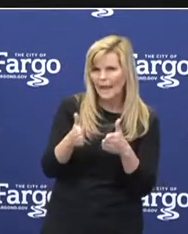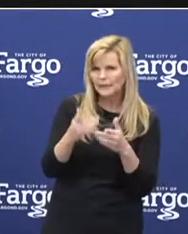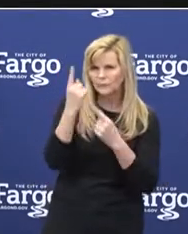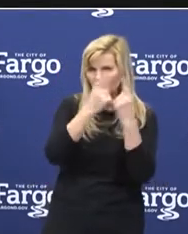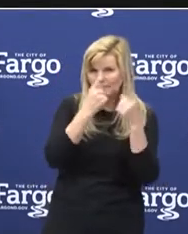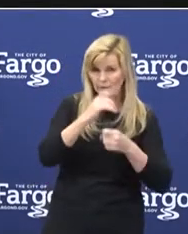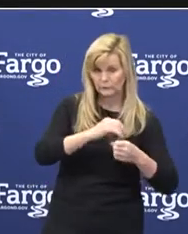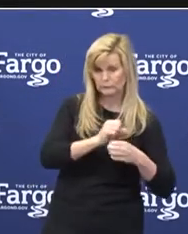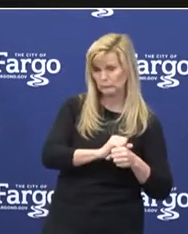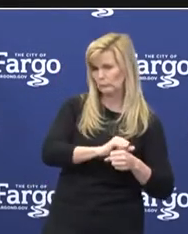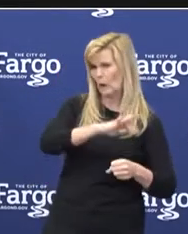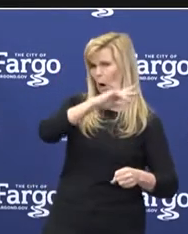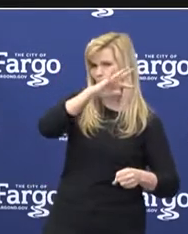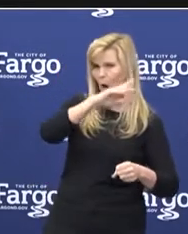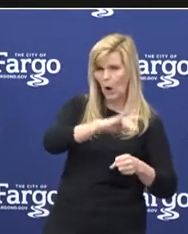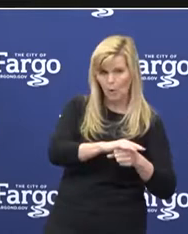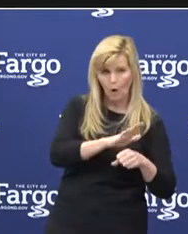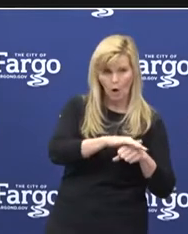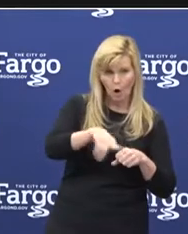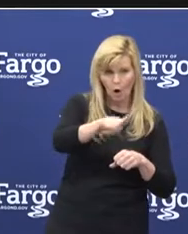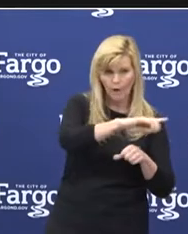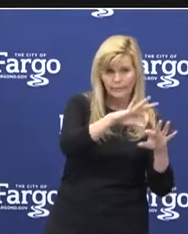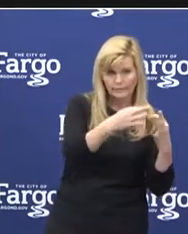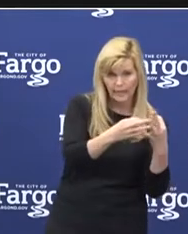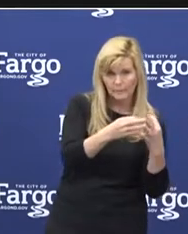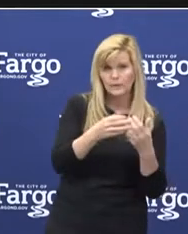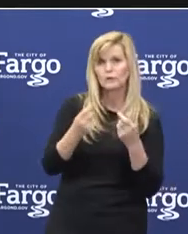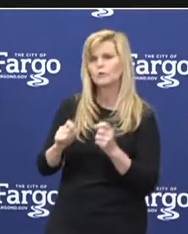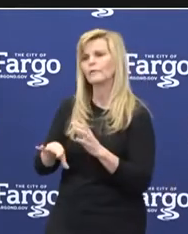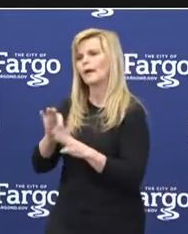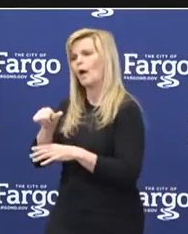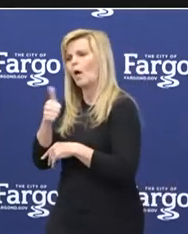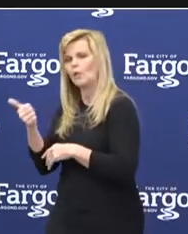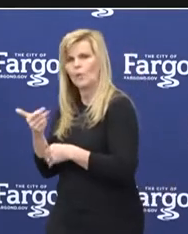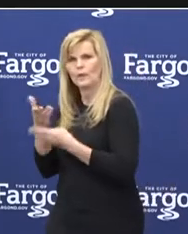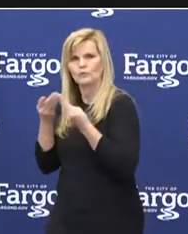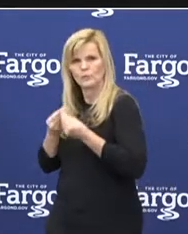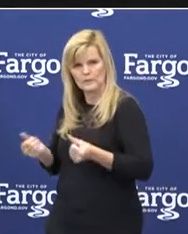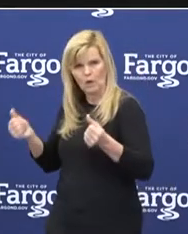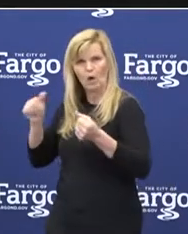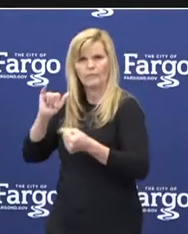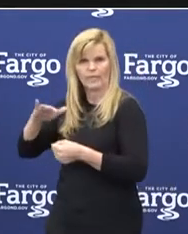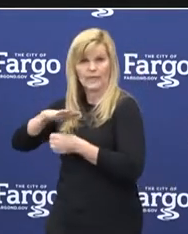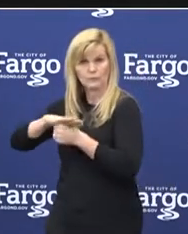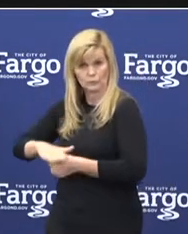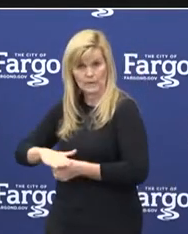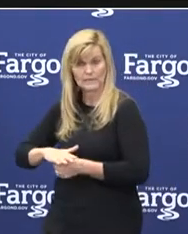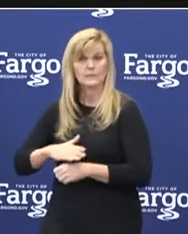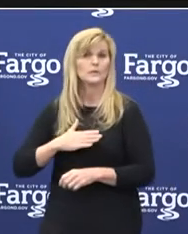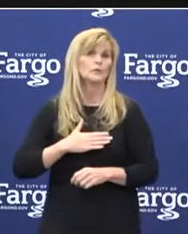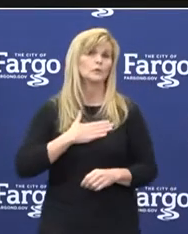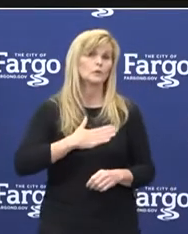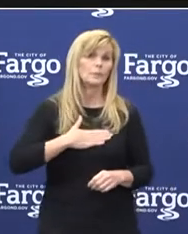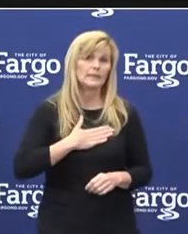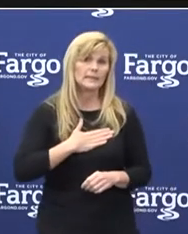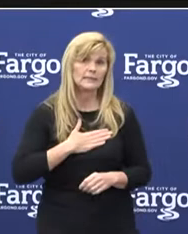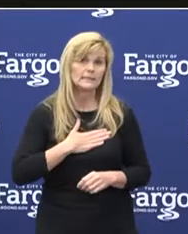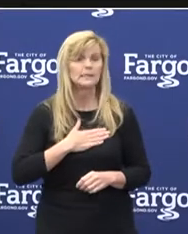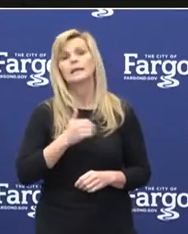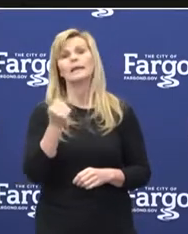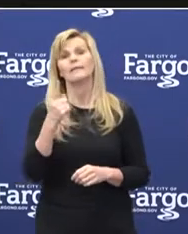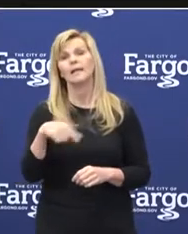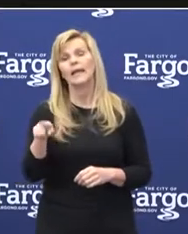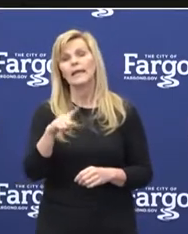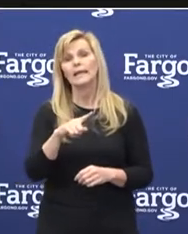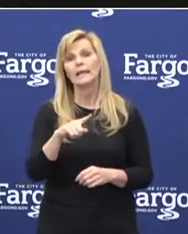at, rather than taking the stress out on a loved one. So, please, if any